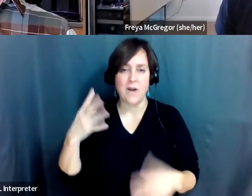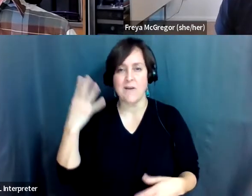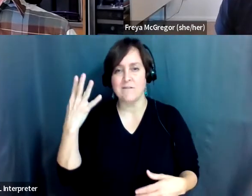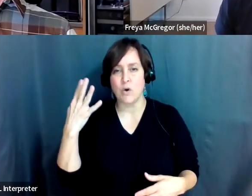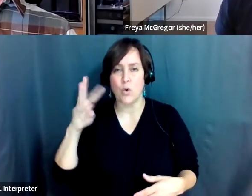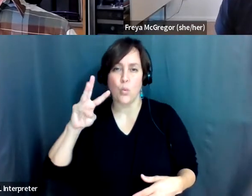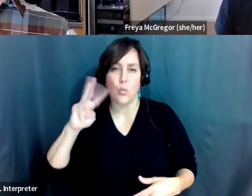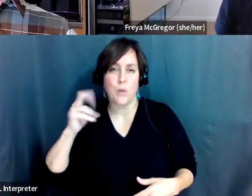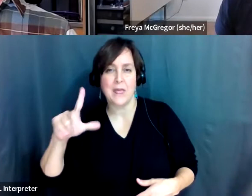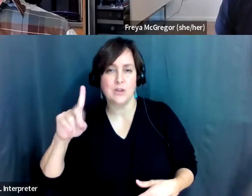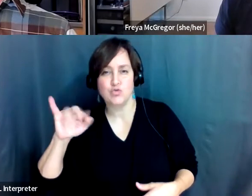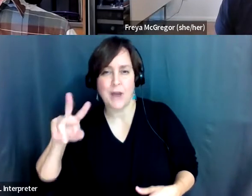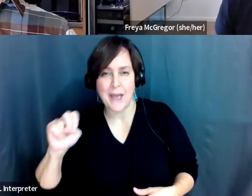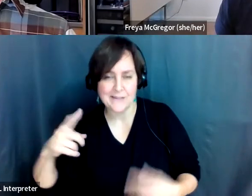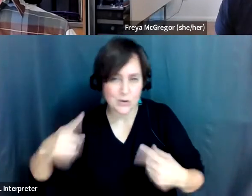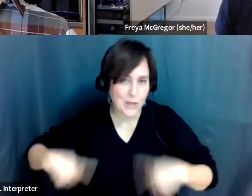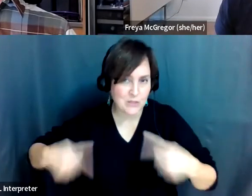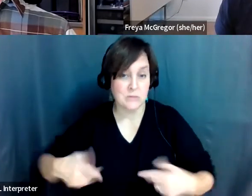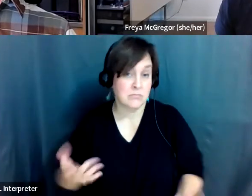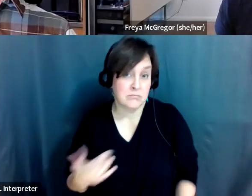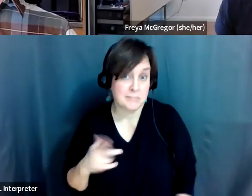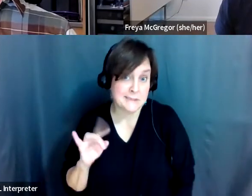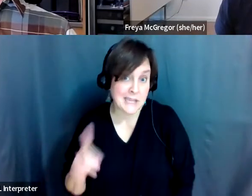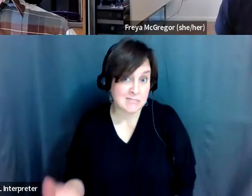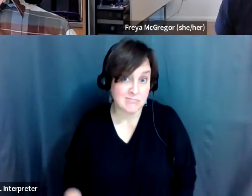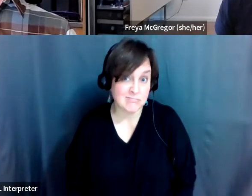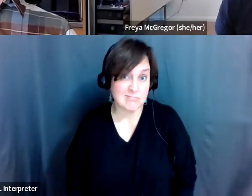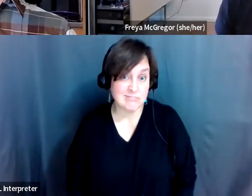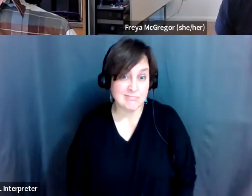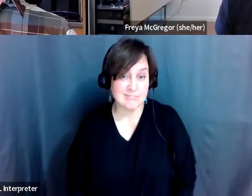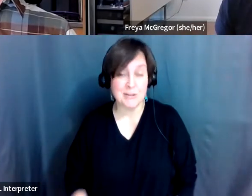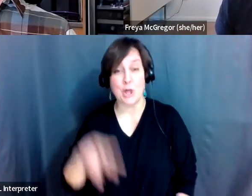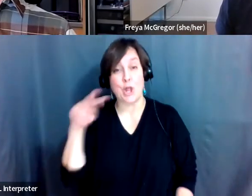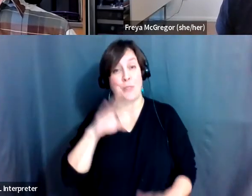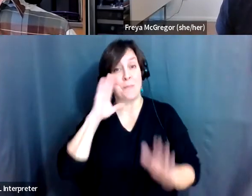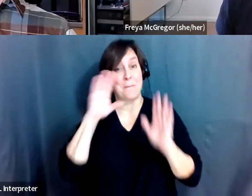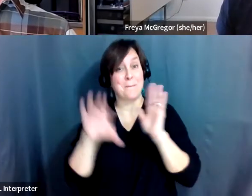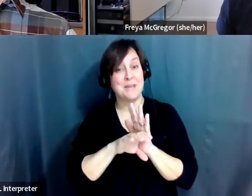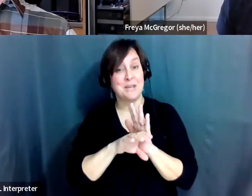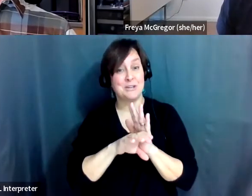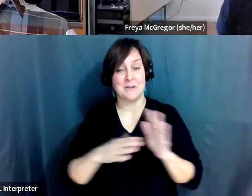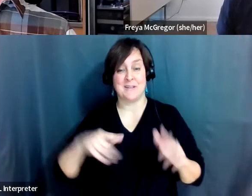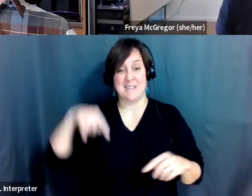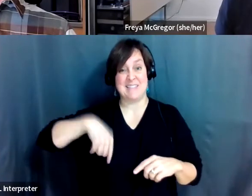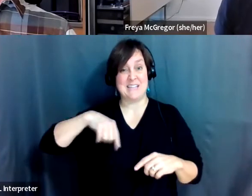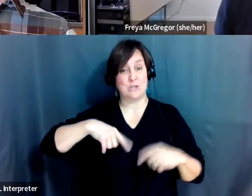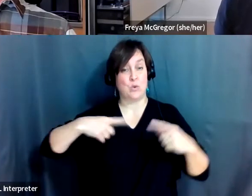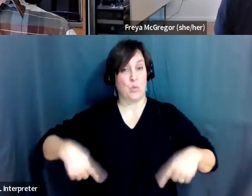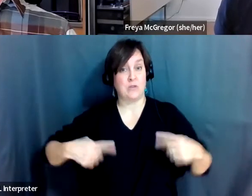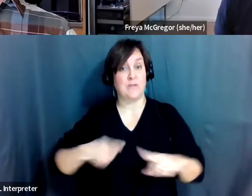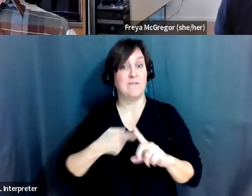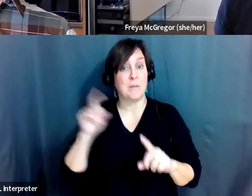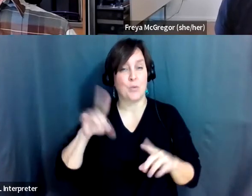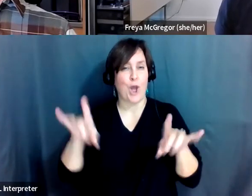wheelchair right, and I did. So, if you look at the photo, this wheelchair came from Australia,